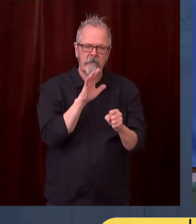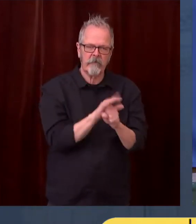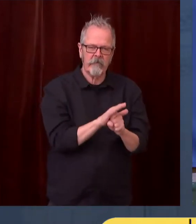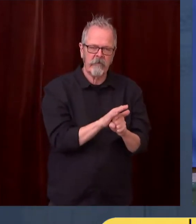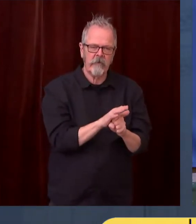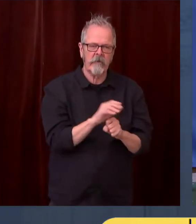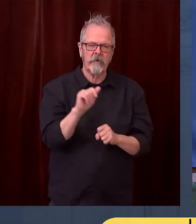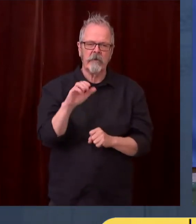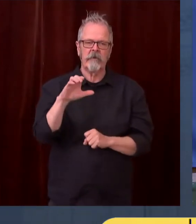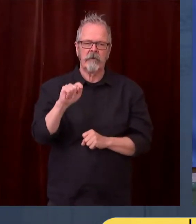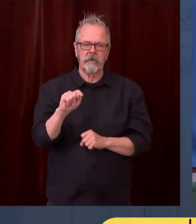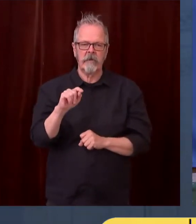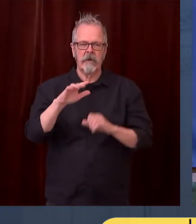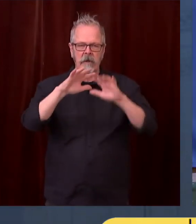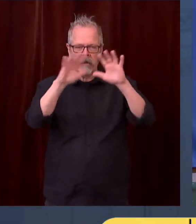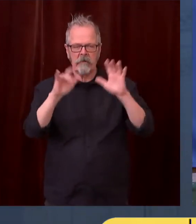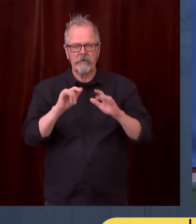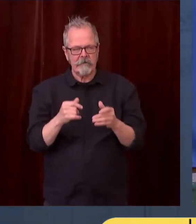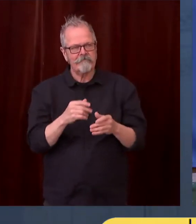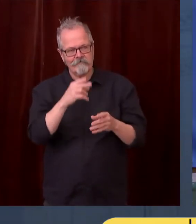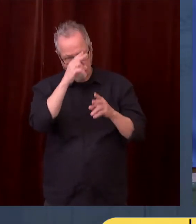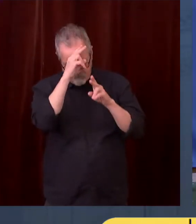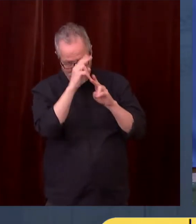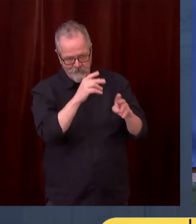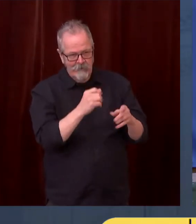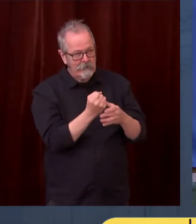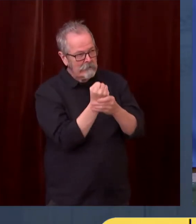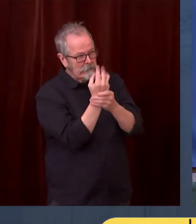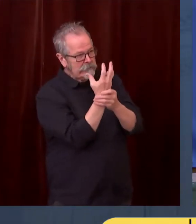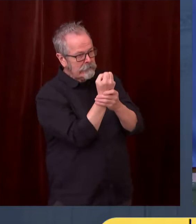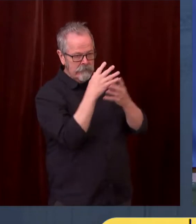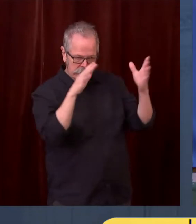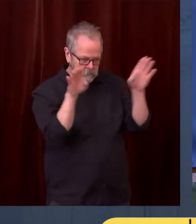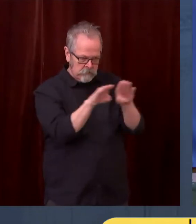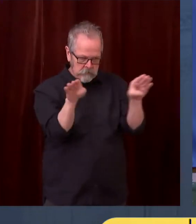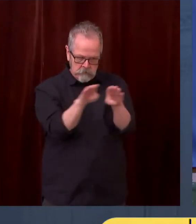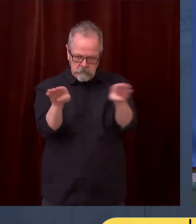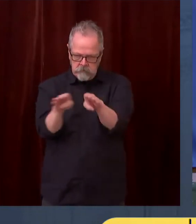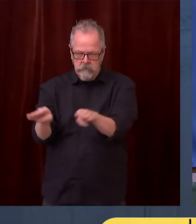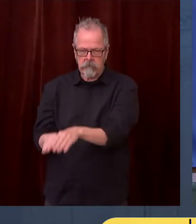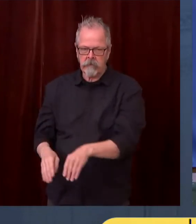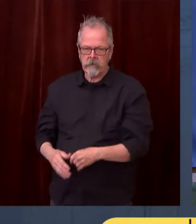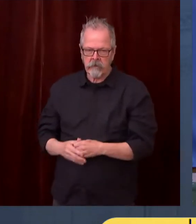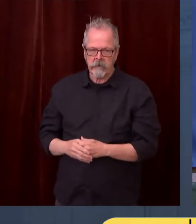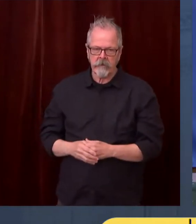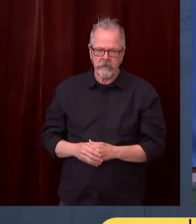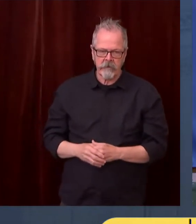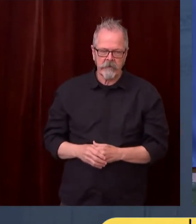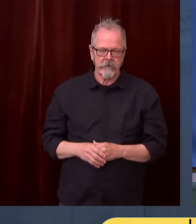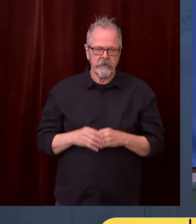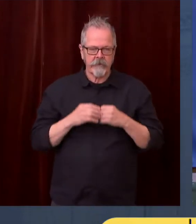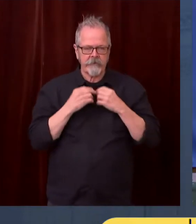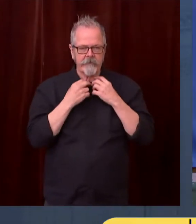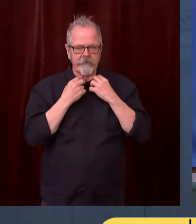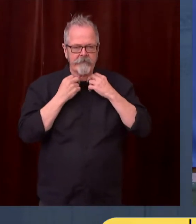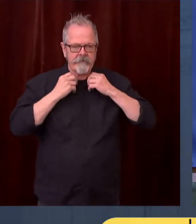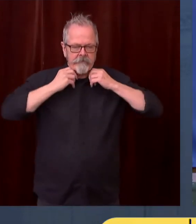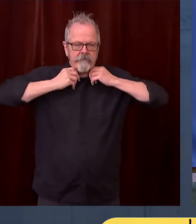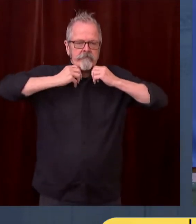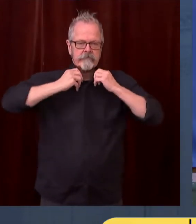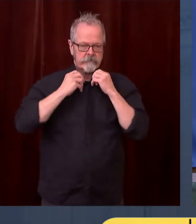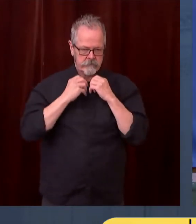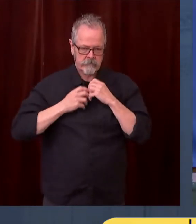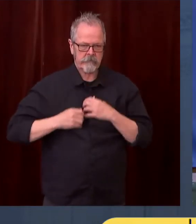by requiring less polluting fuels, by making sure consumers have access to cleaner fuels.